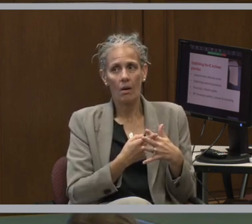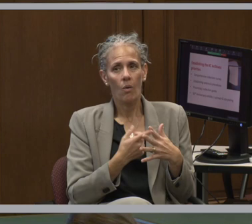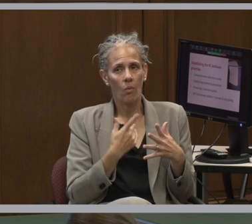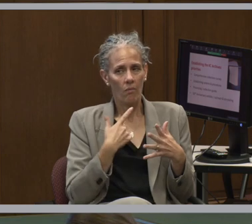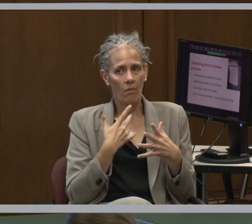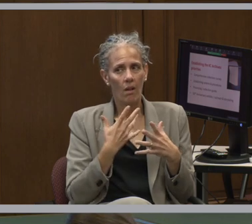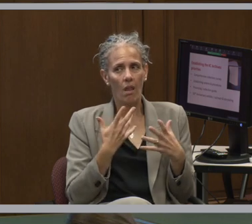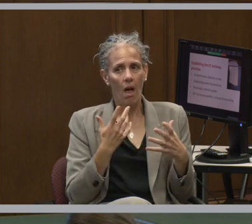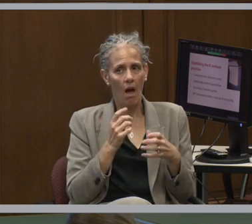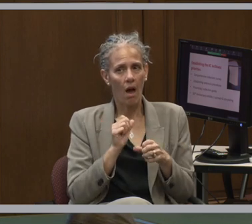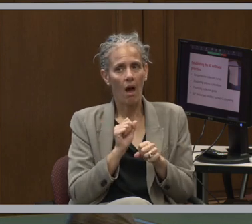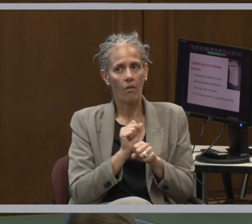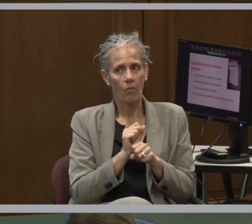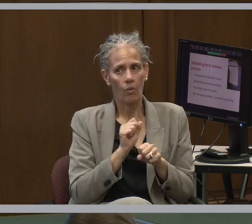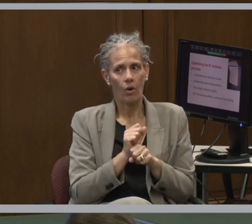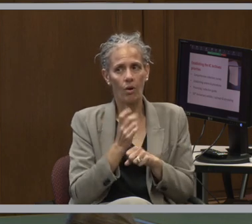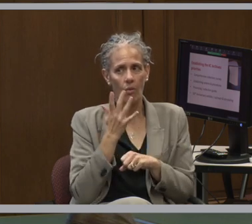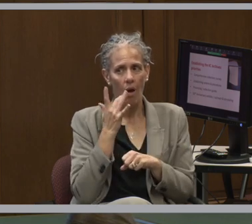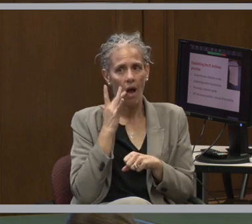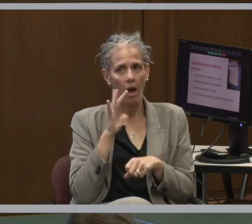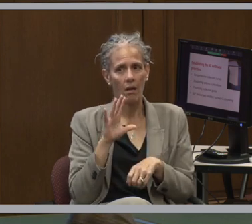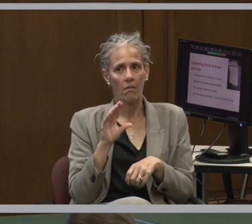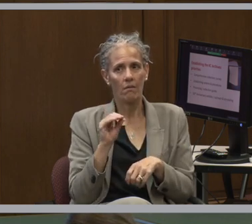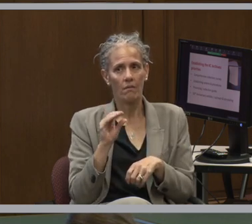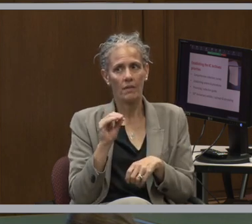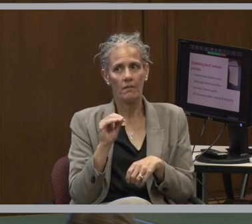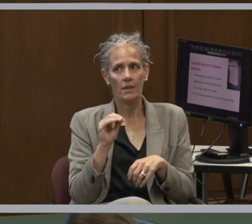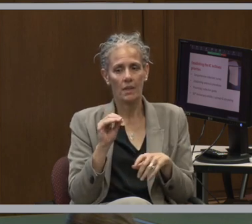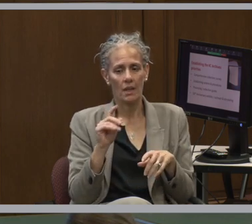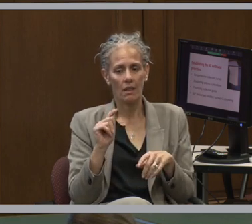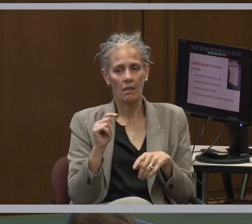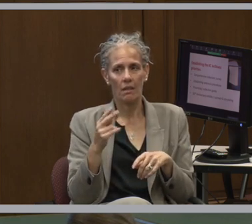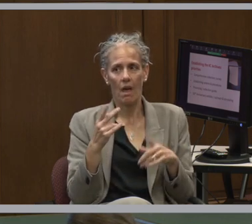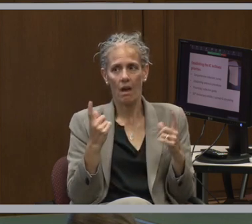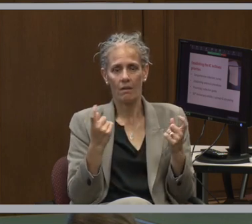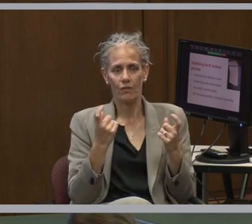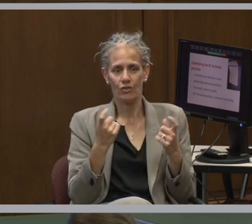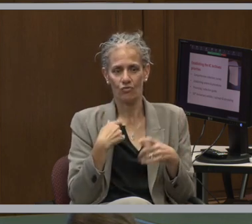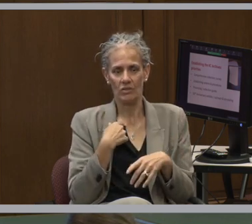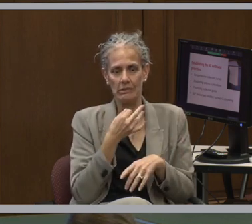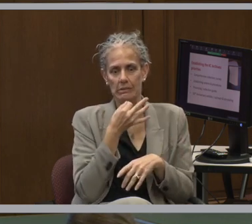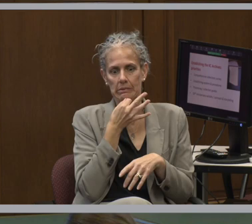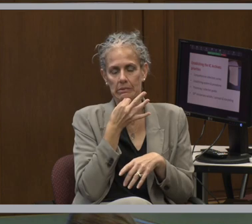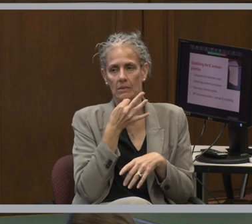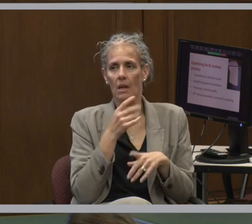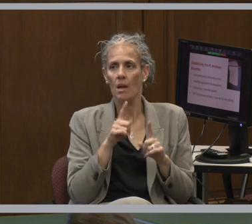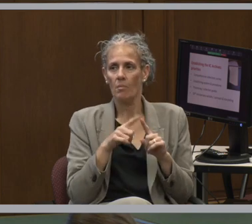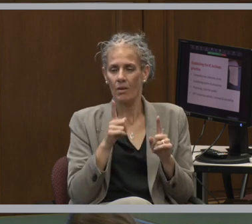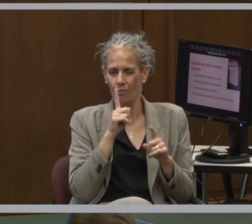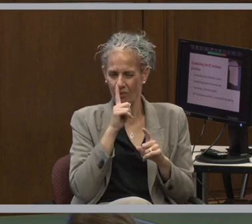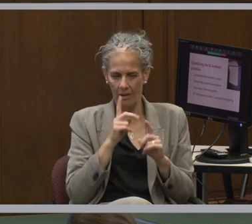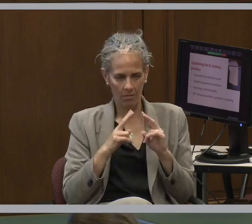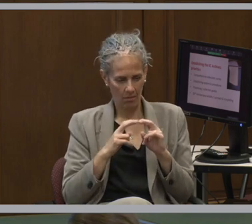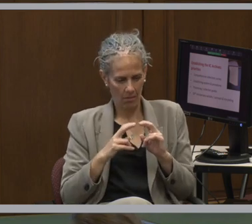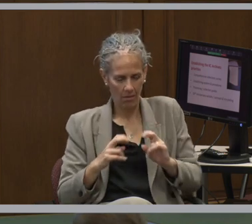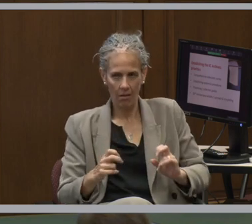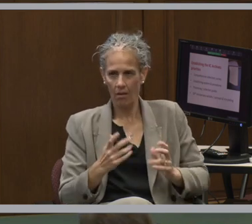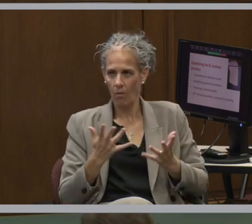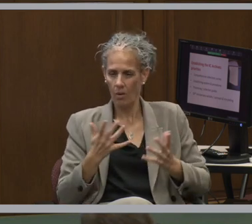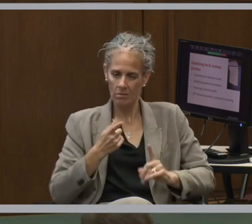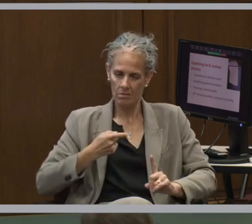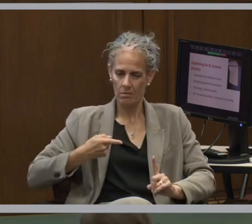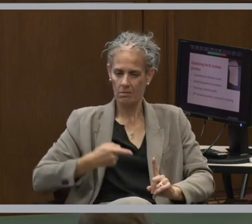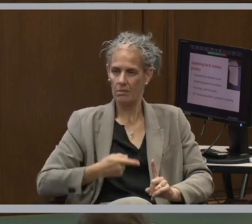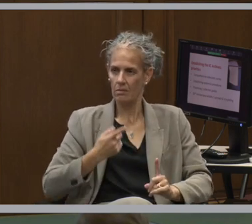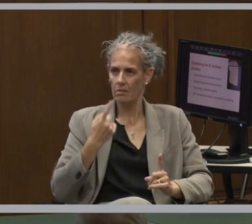50th anniversary was coming. But in other ways, we still had to really get down to the basics. So